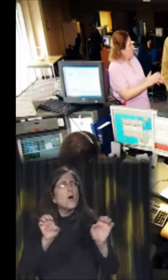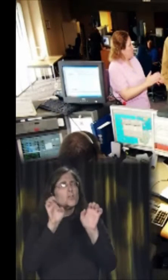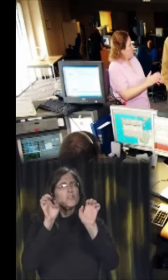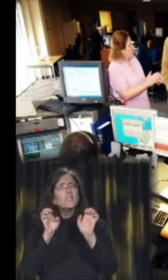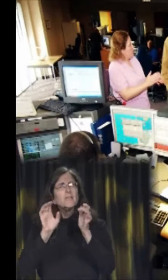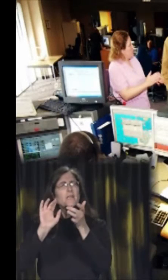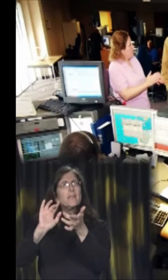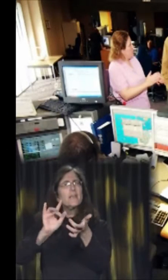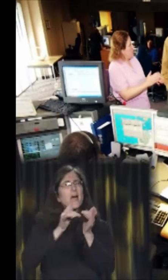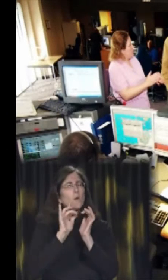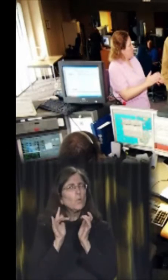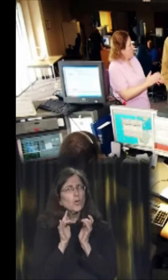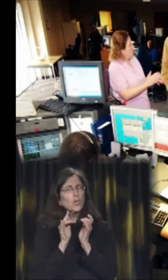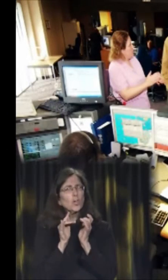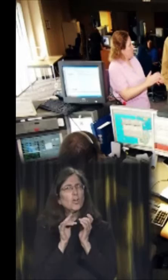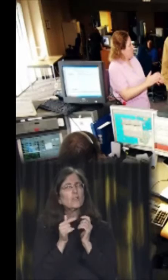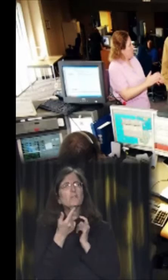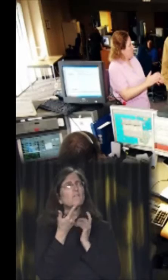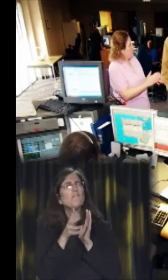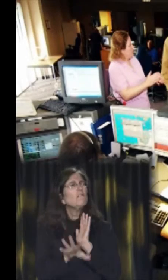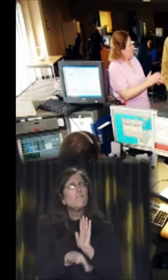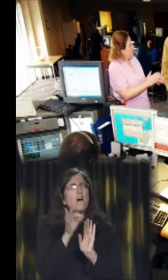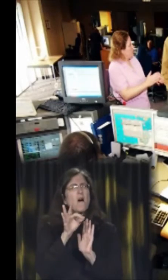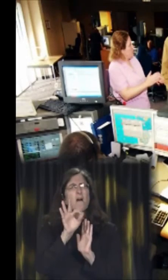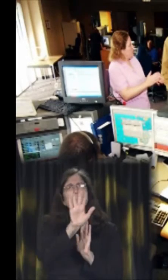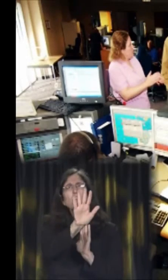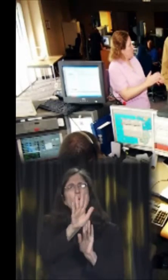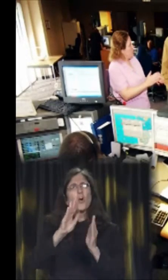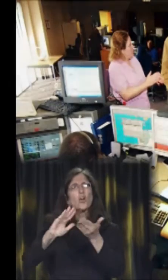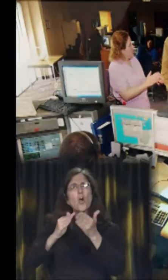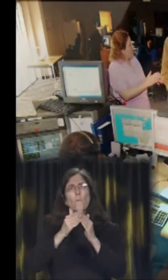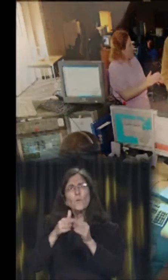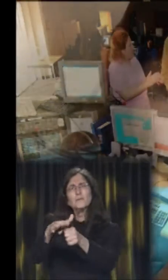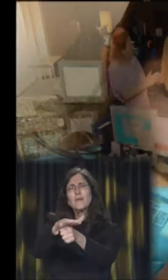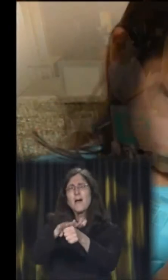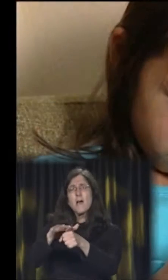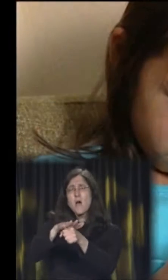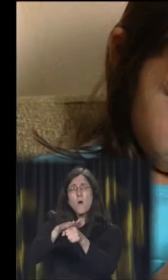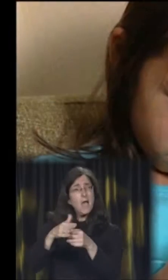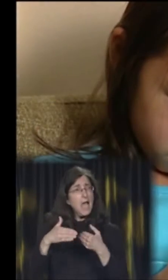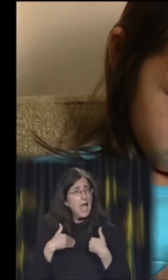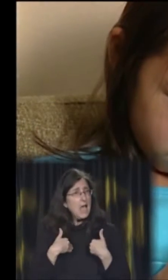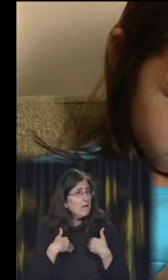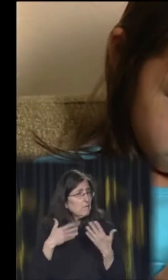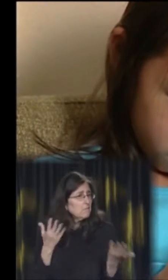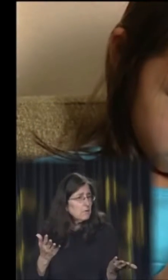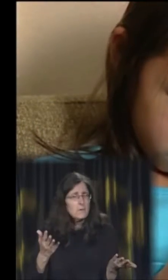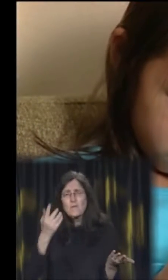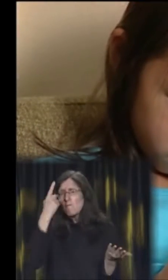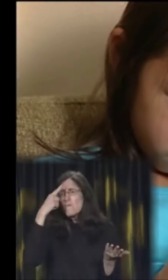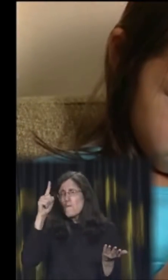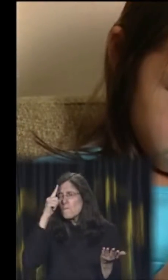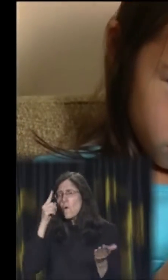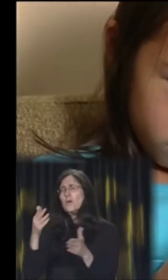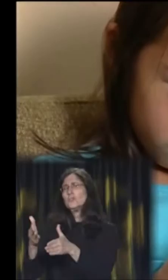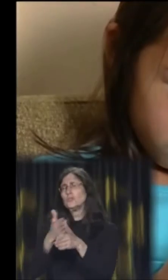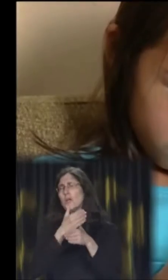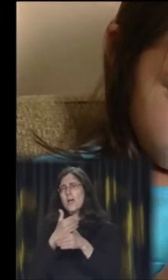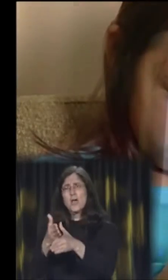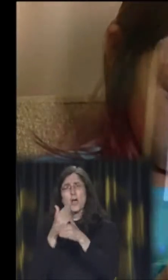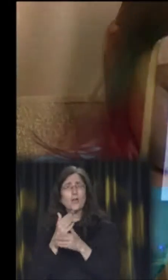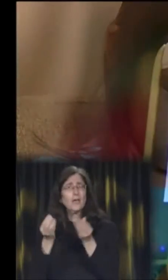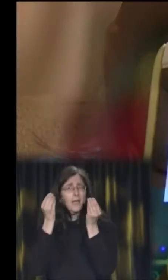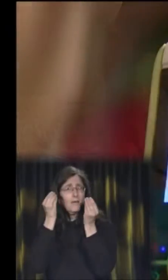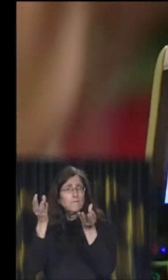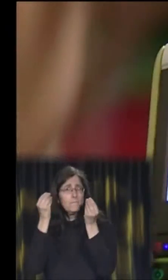And find out if there's an emergency network set up for your community to share information by phone or the internet, such as